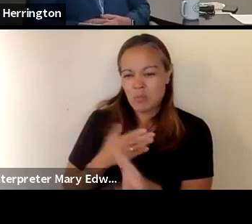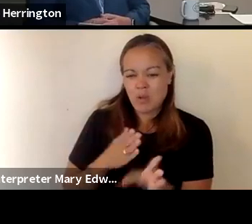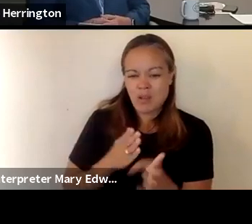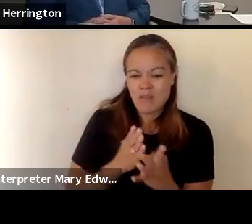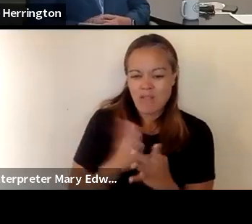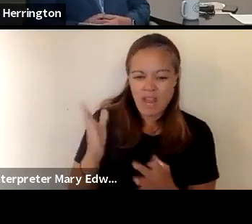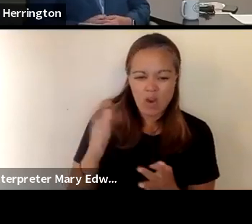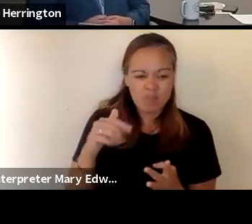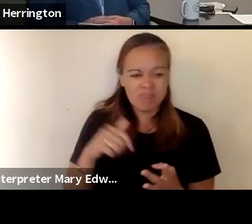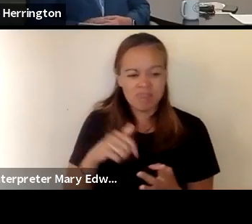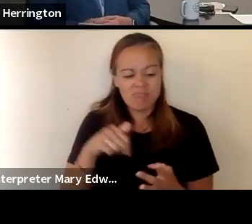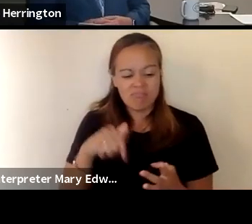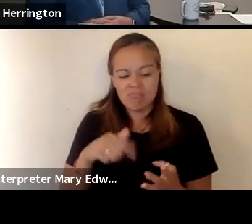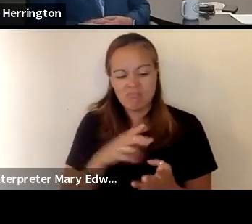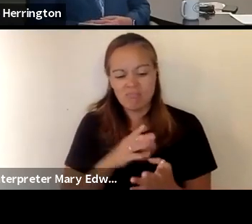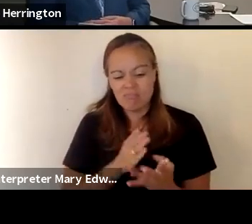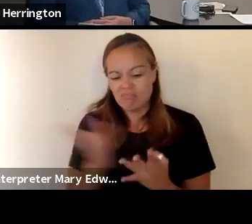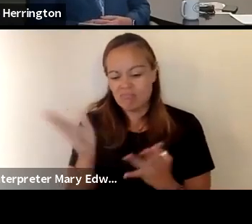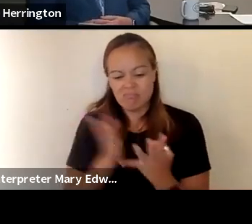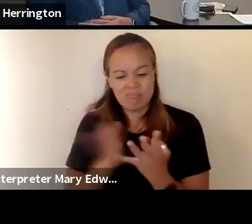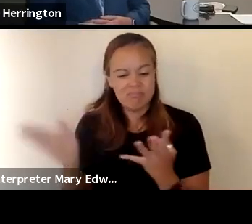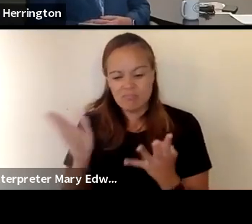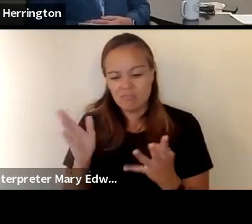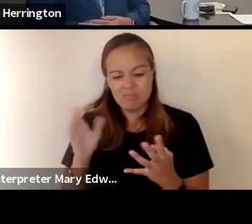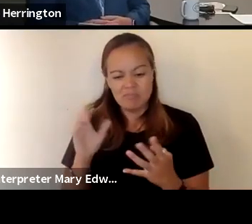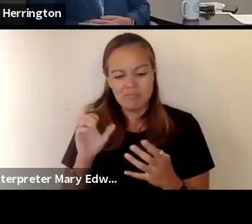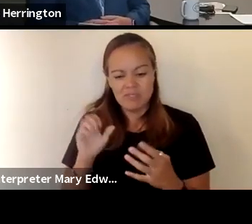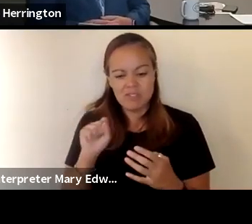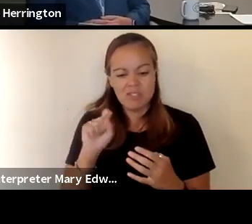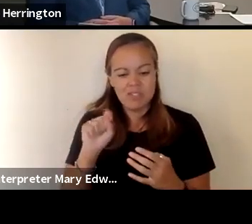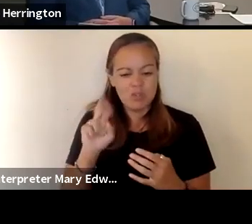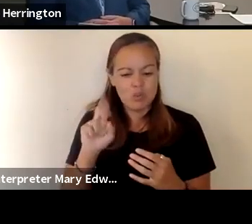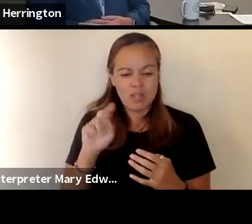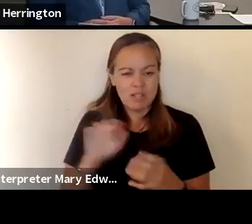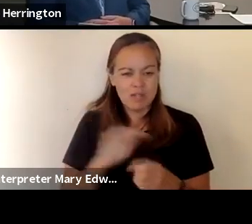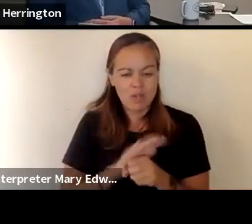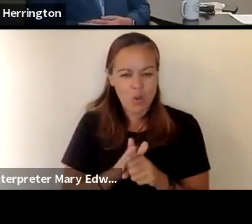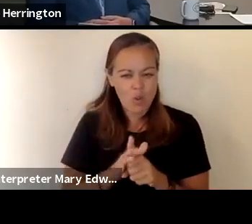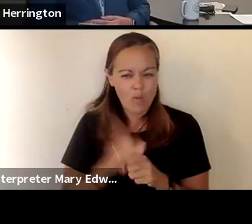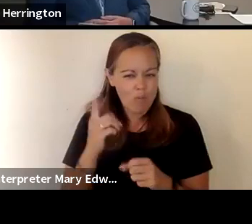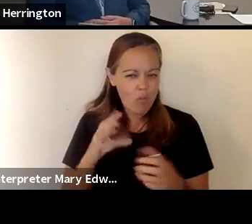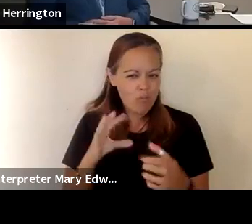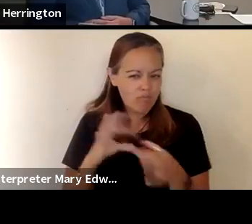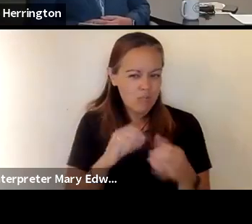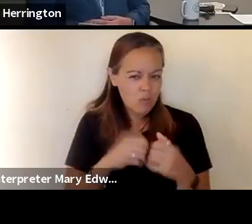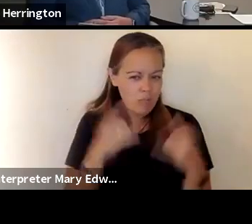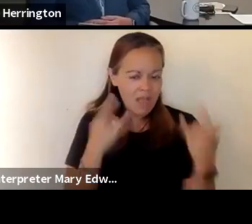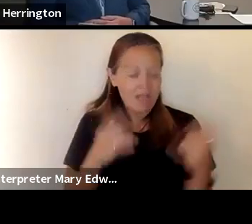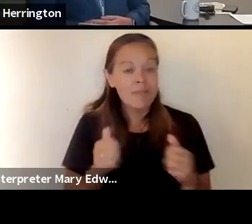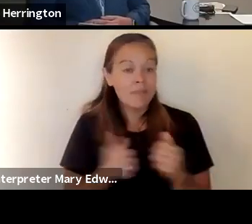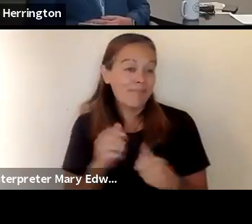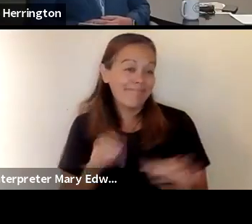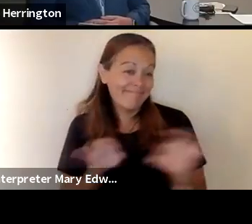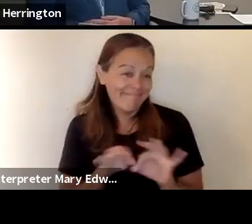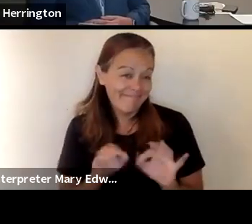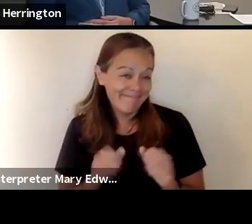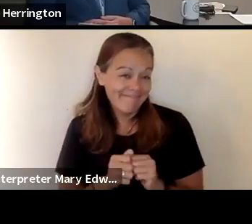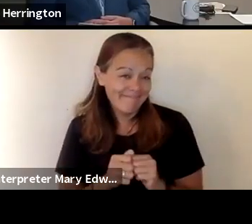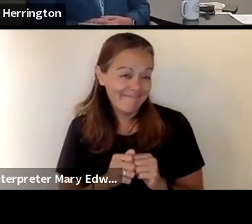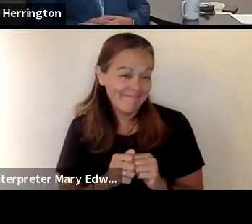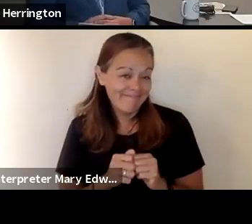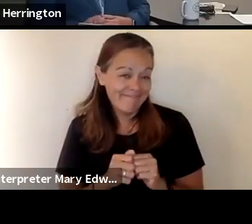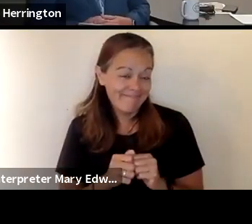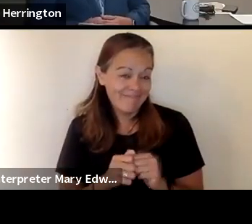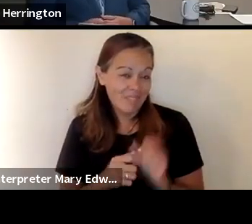variant or you know different strains of coded in terms of transness authority and now the most important thing is probably modeling at home